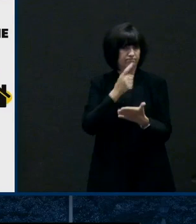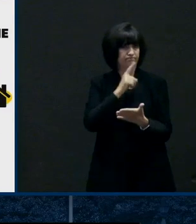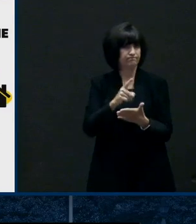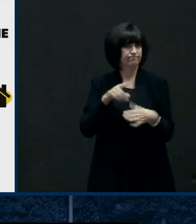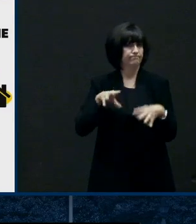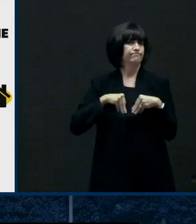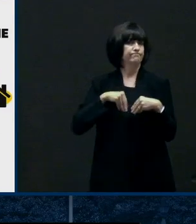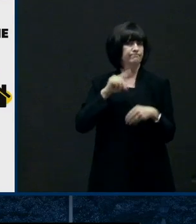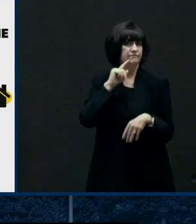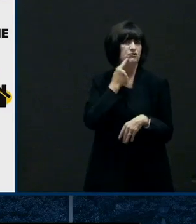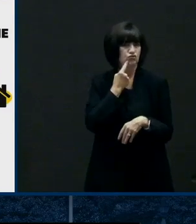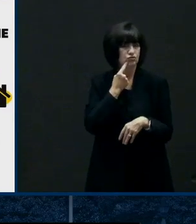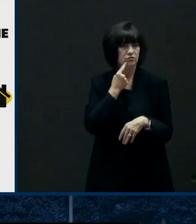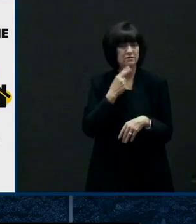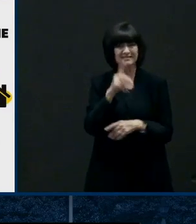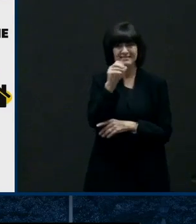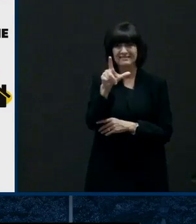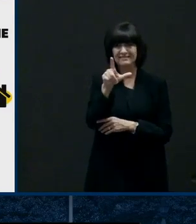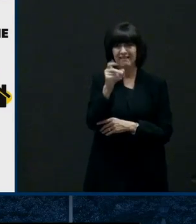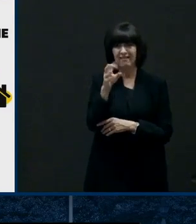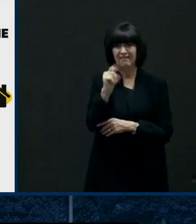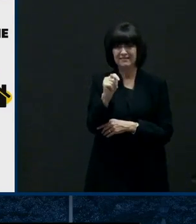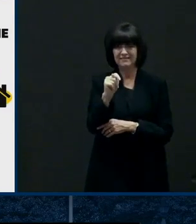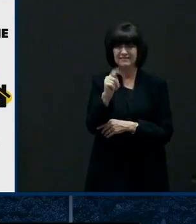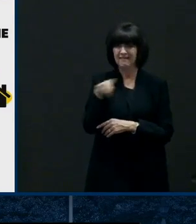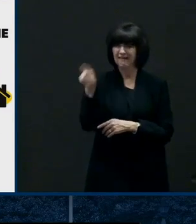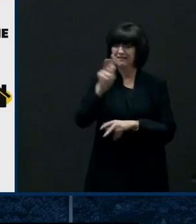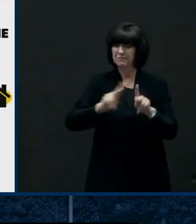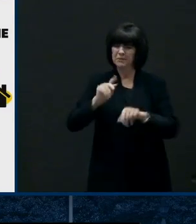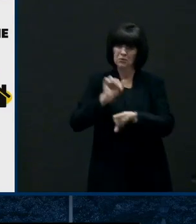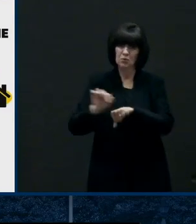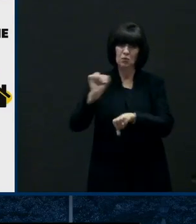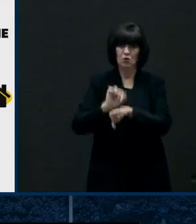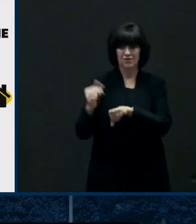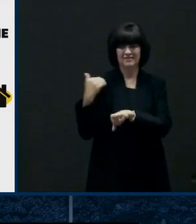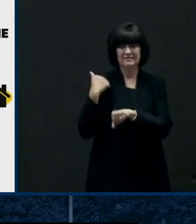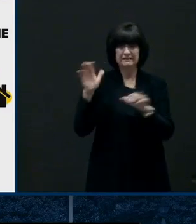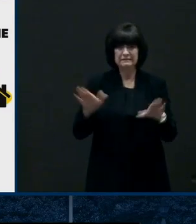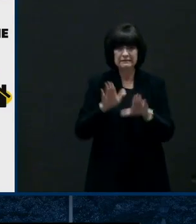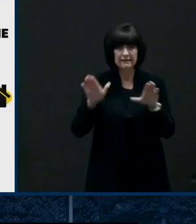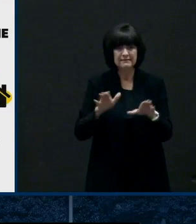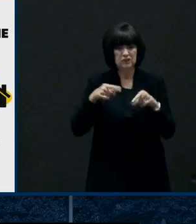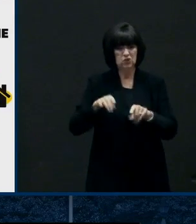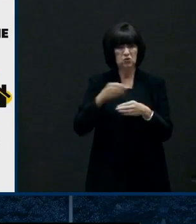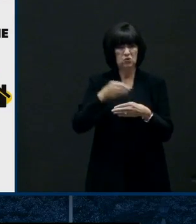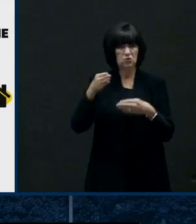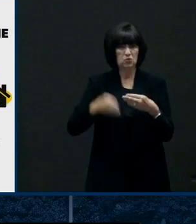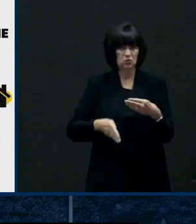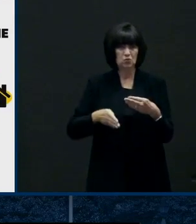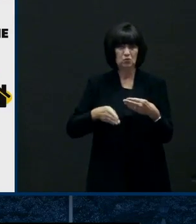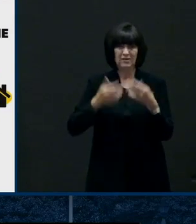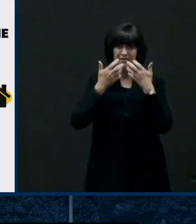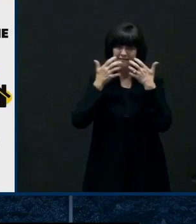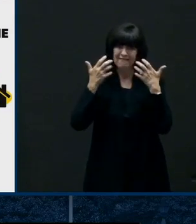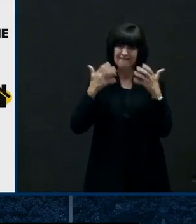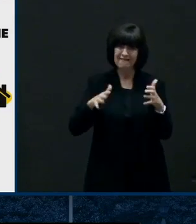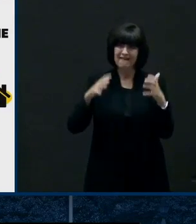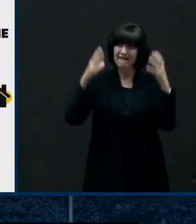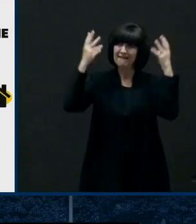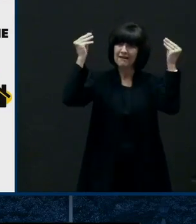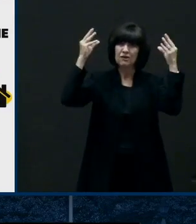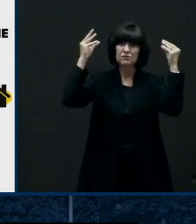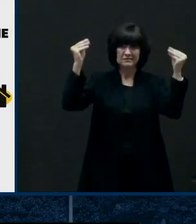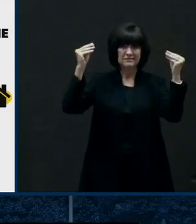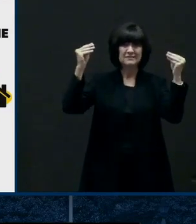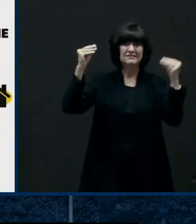so hard over in the heat on Sunday and over the weekend so that we could get folks back the partnership that we